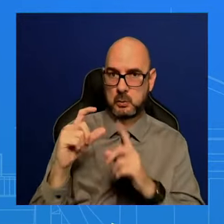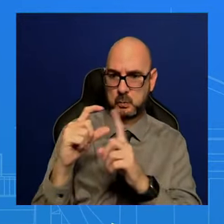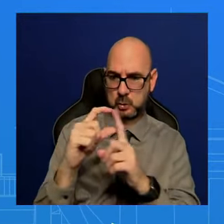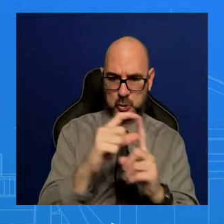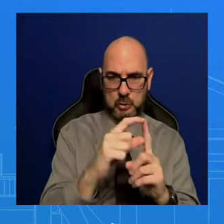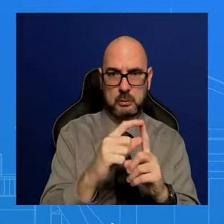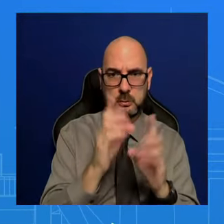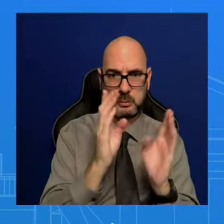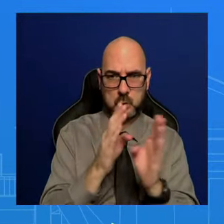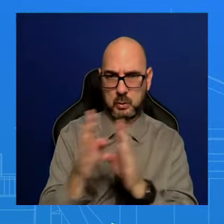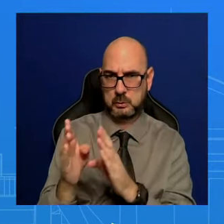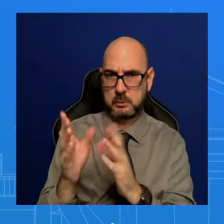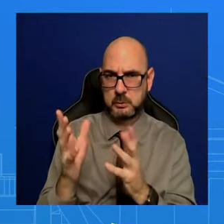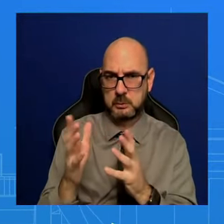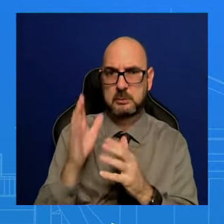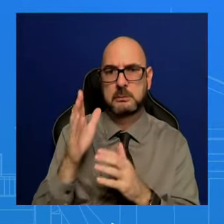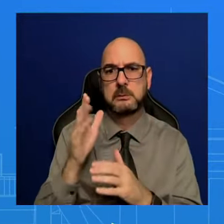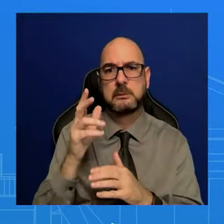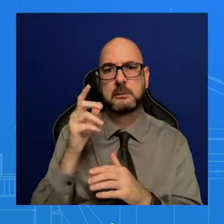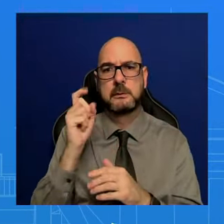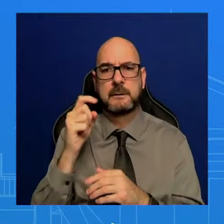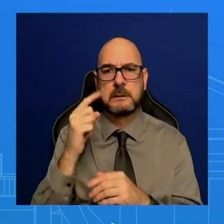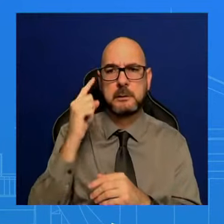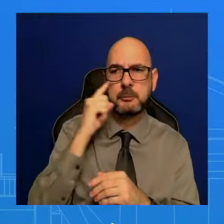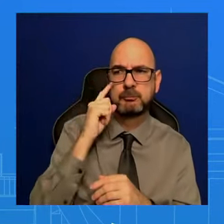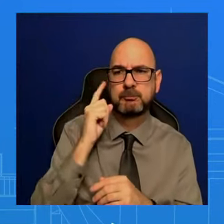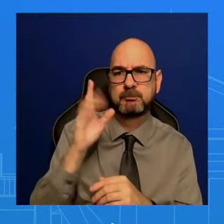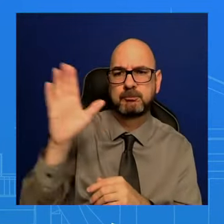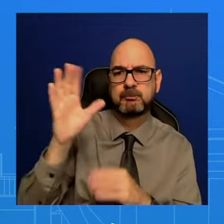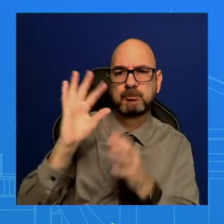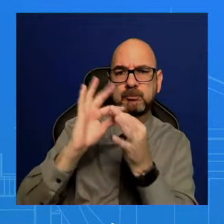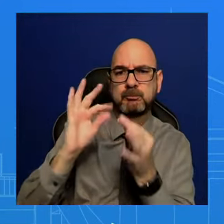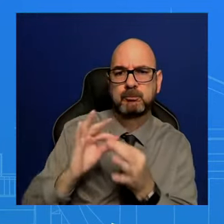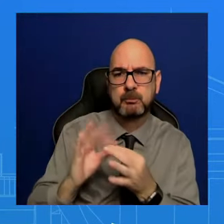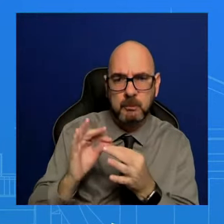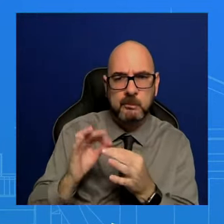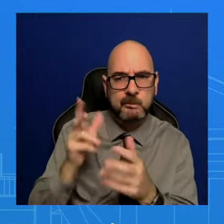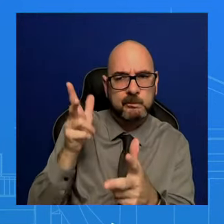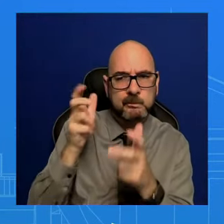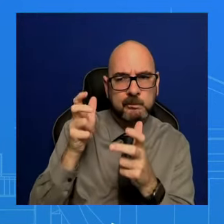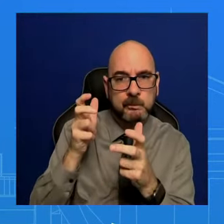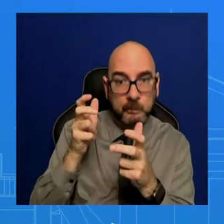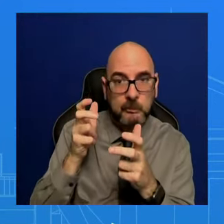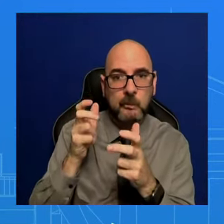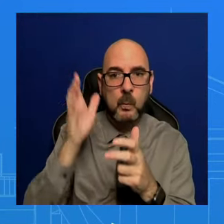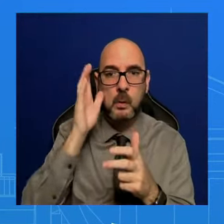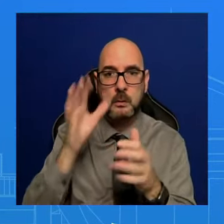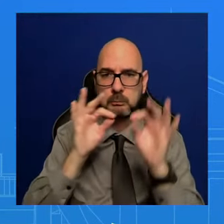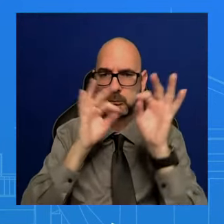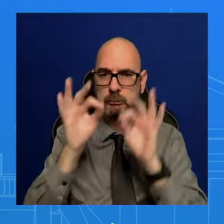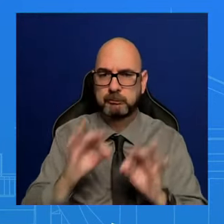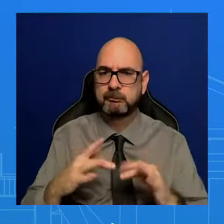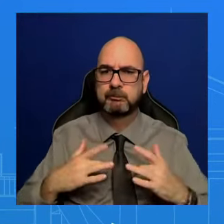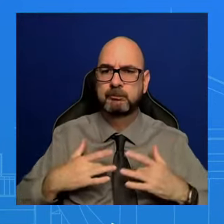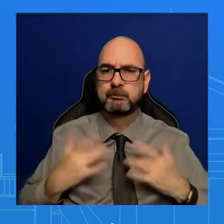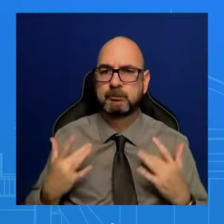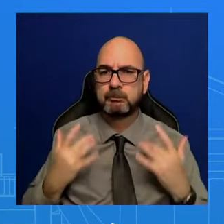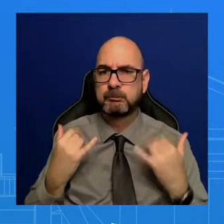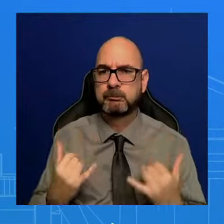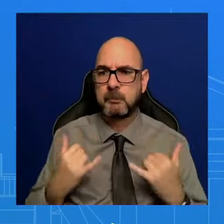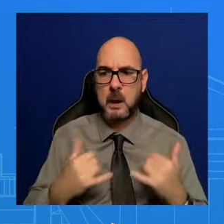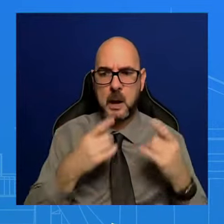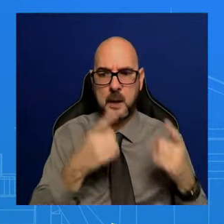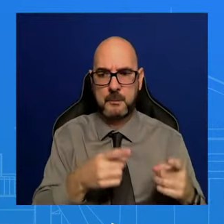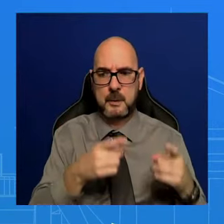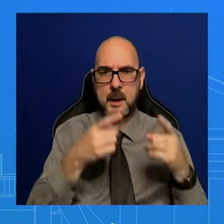But the President certainly is going to meet the moment where we are as a country, lay out the progress that we've seen in the